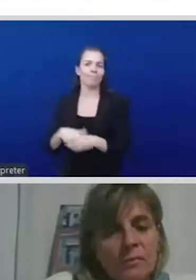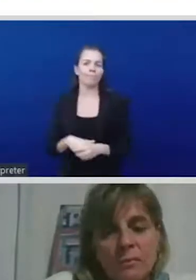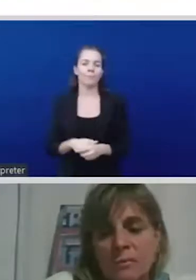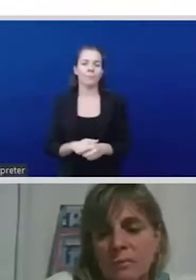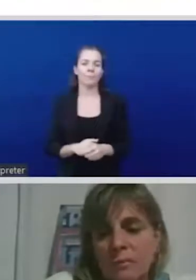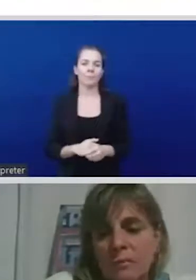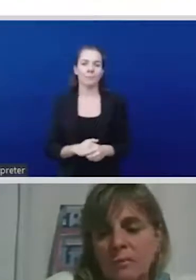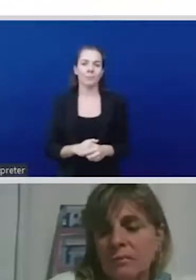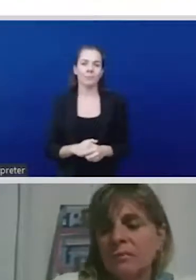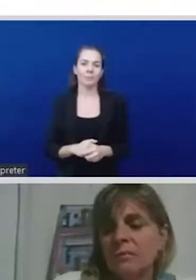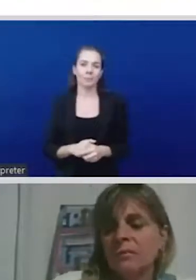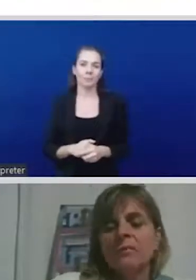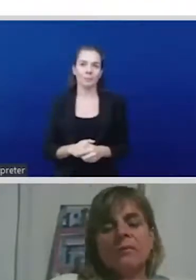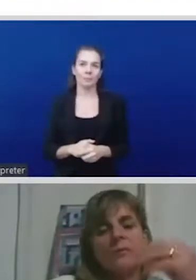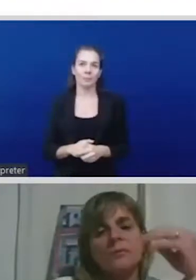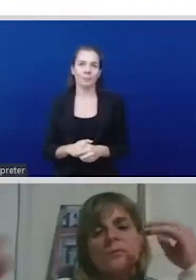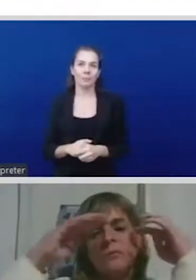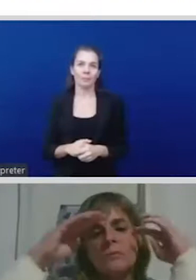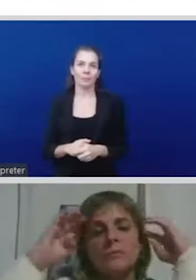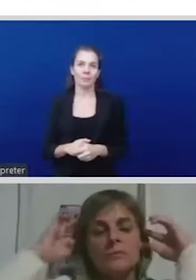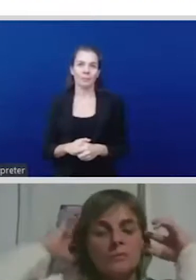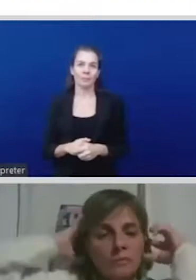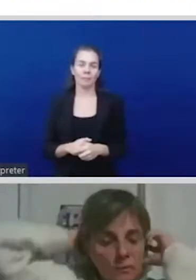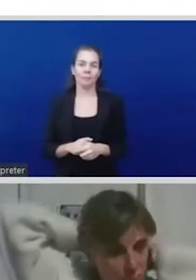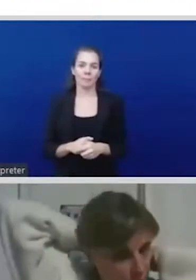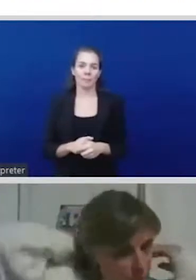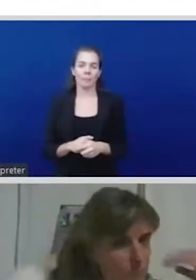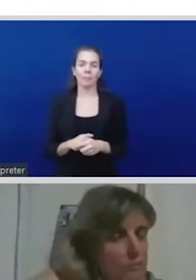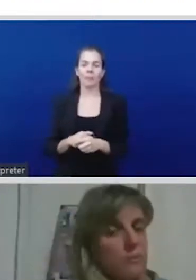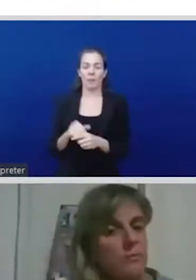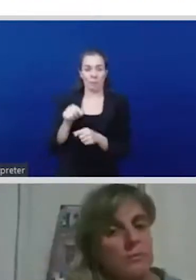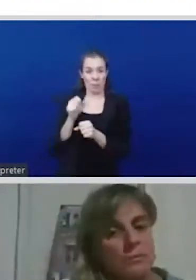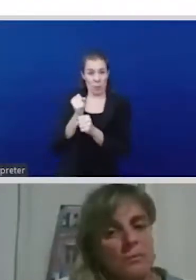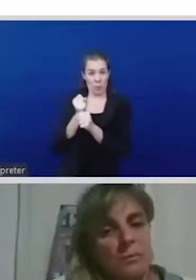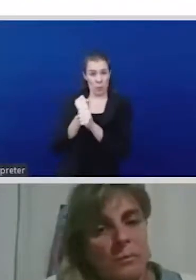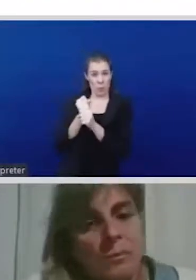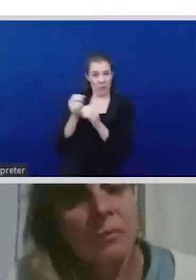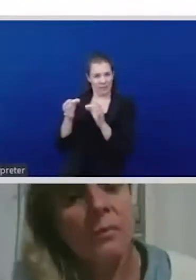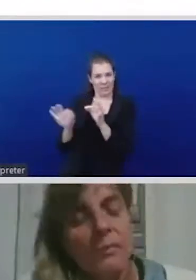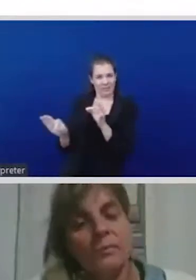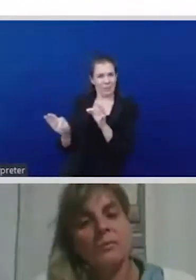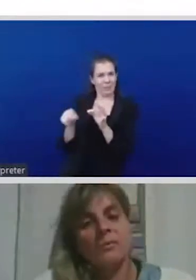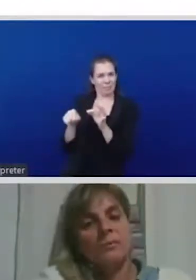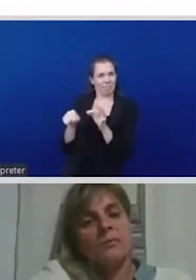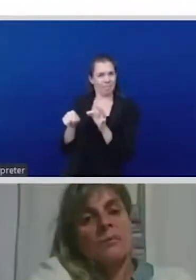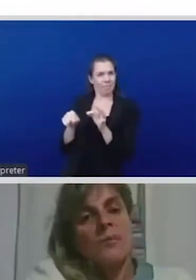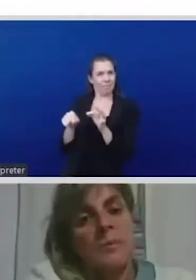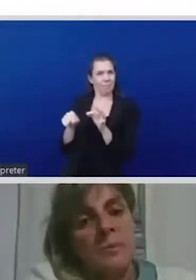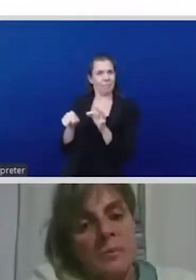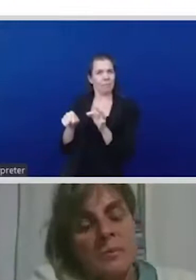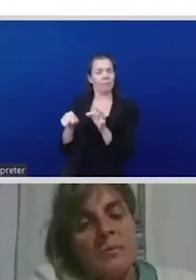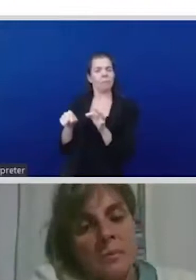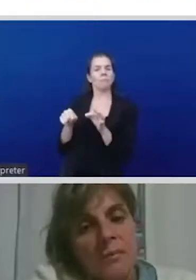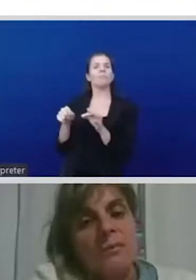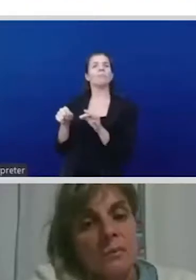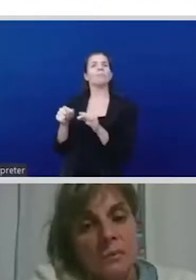belong to really does help in really getting people together and really getting women together to really have a safe space for them and